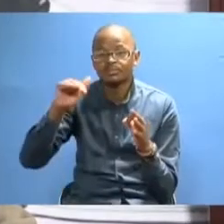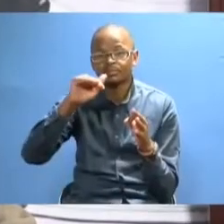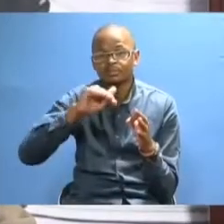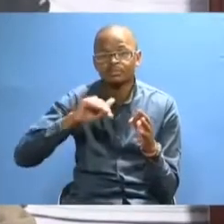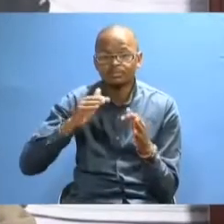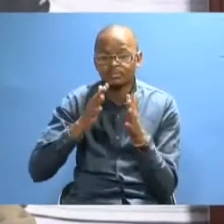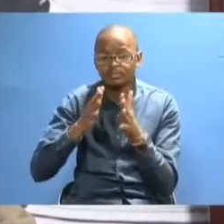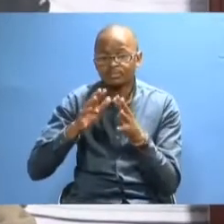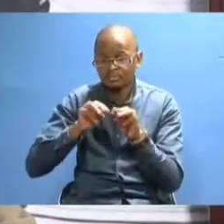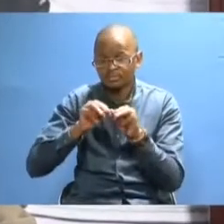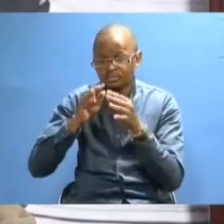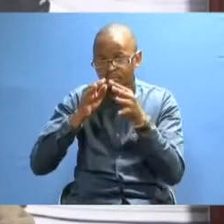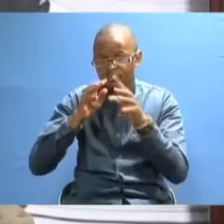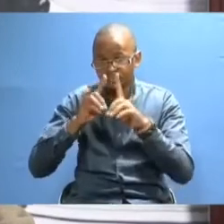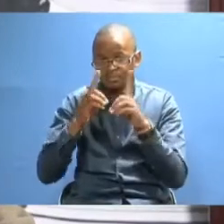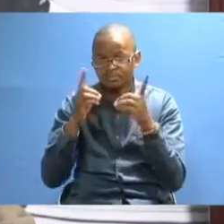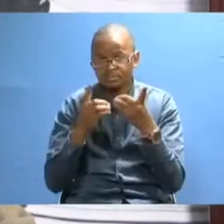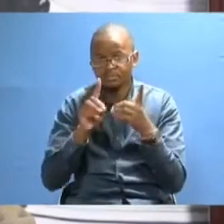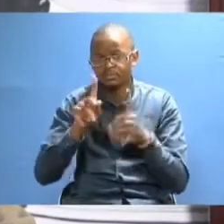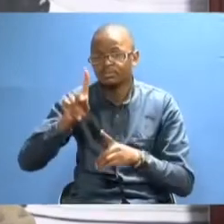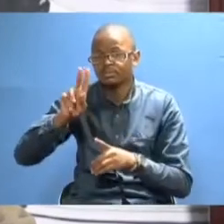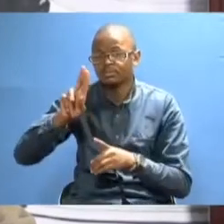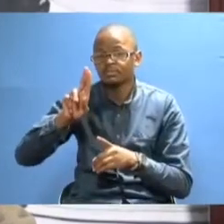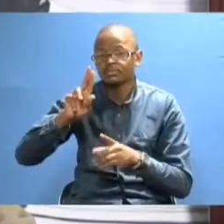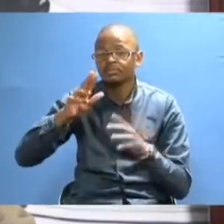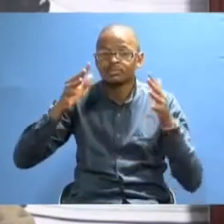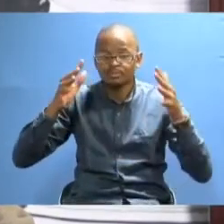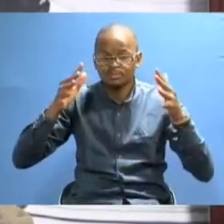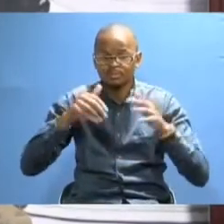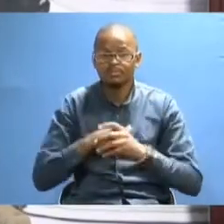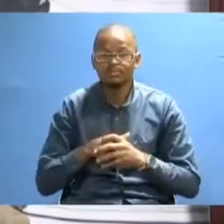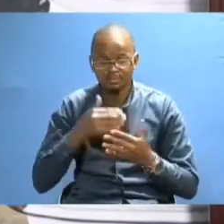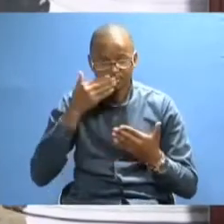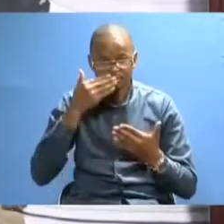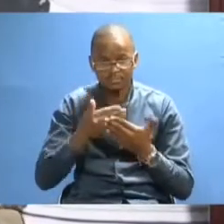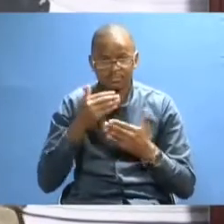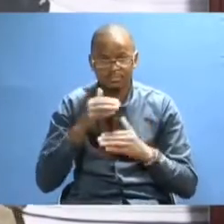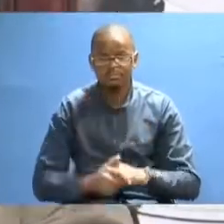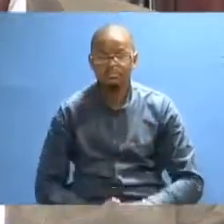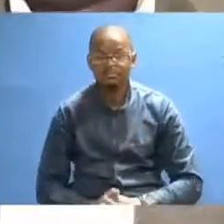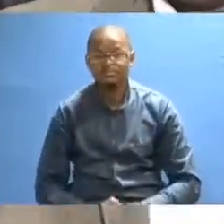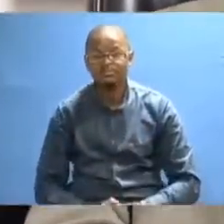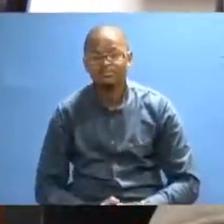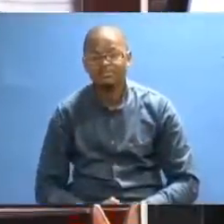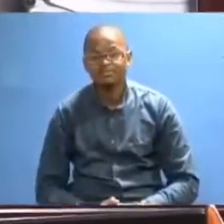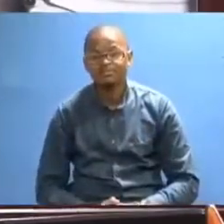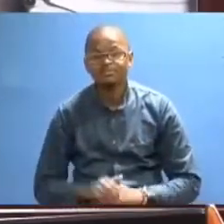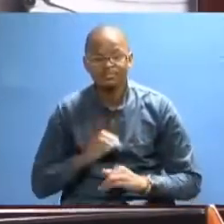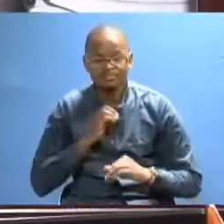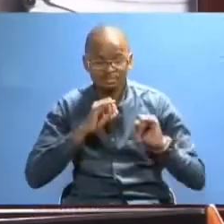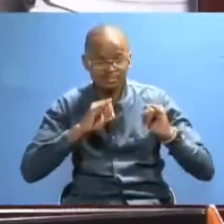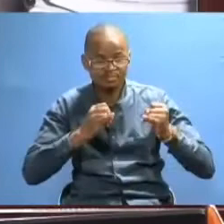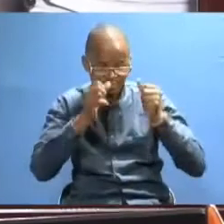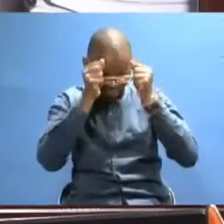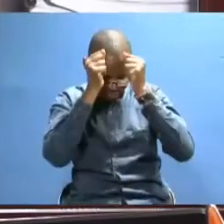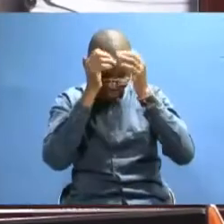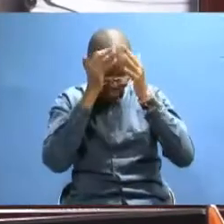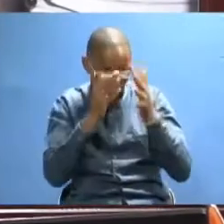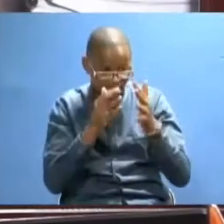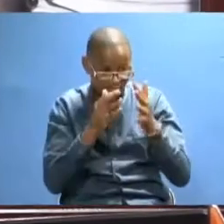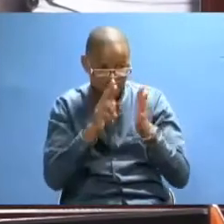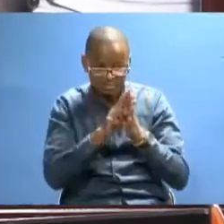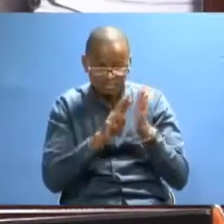an environmental planner. If a manager, welcome to the Department and Kenyatta University at large. Thank you. Our new students